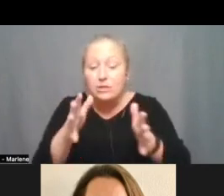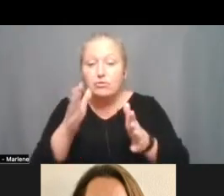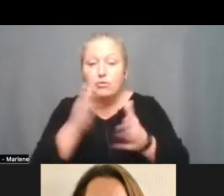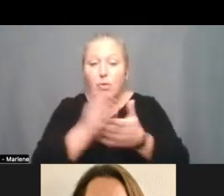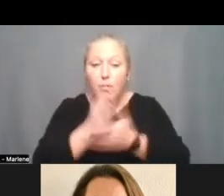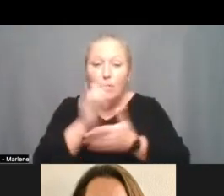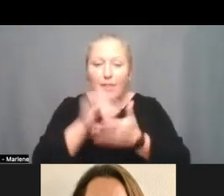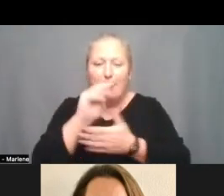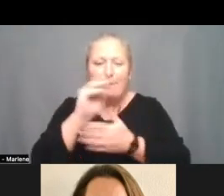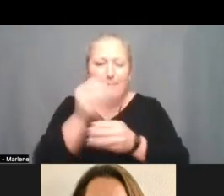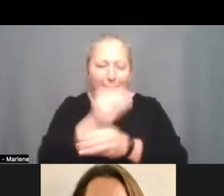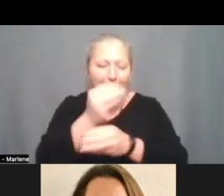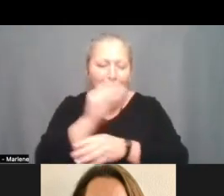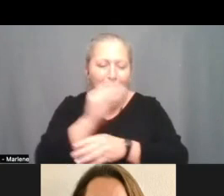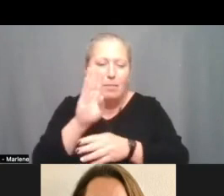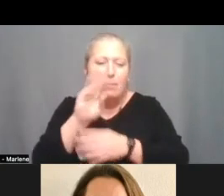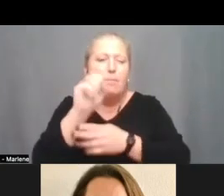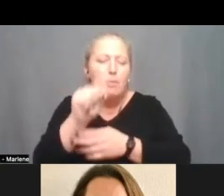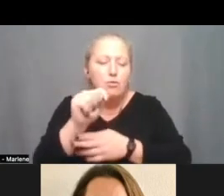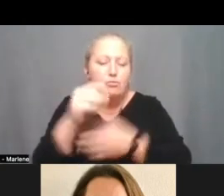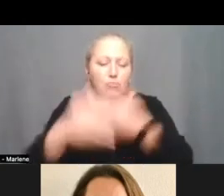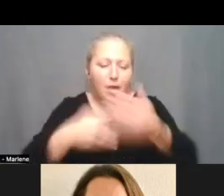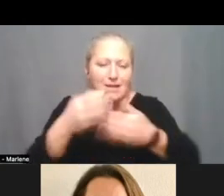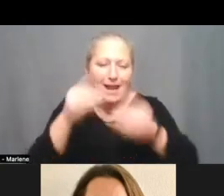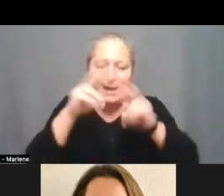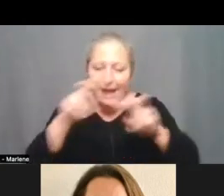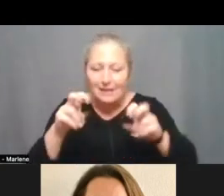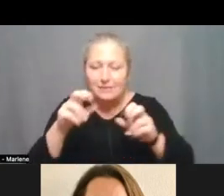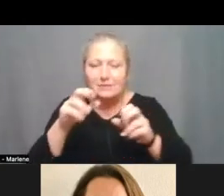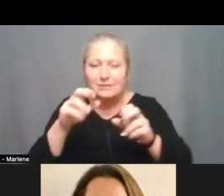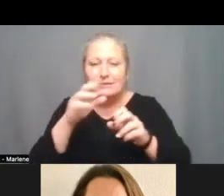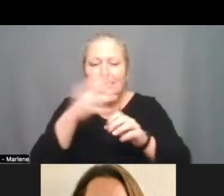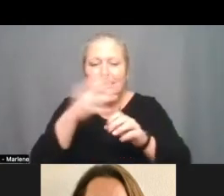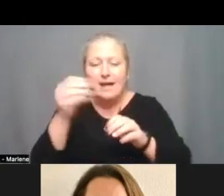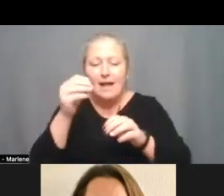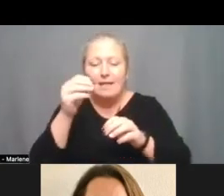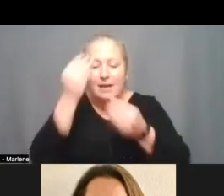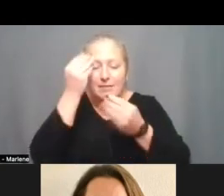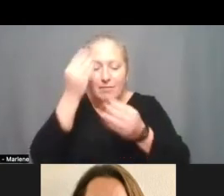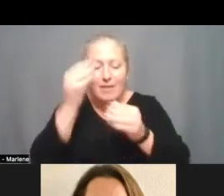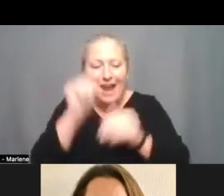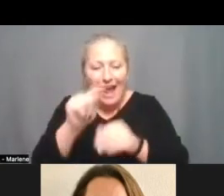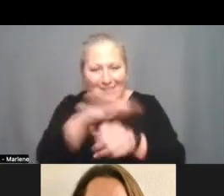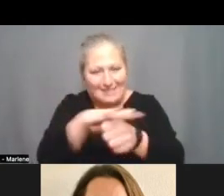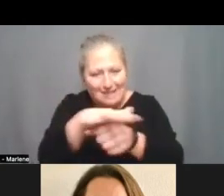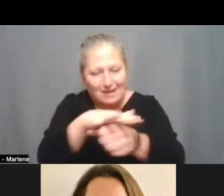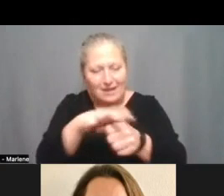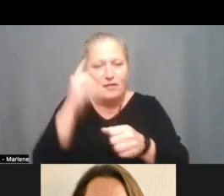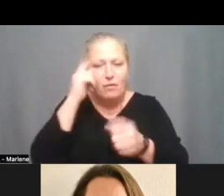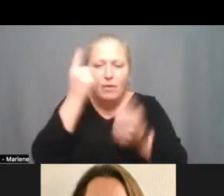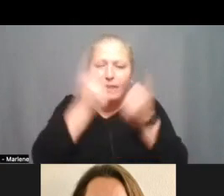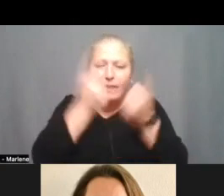process and through analysis of the the data at the sites um to um to think about